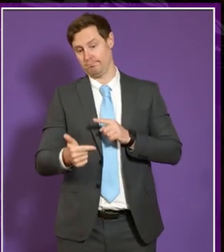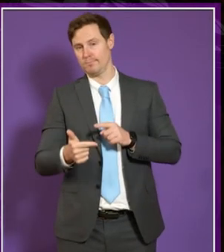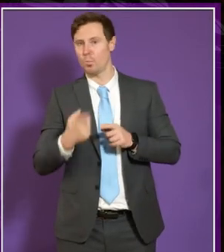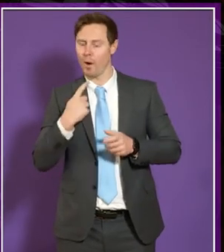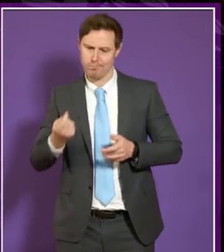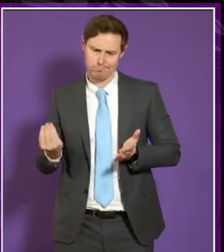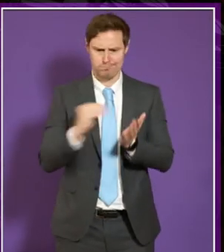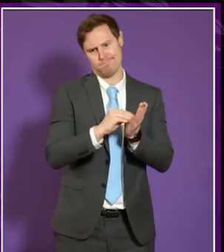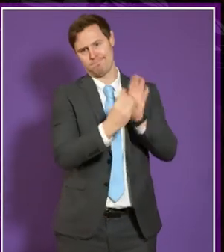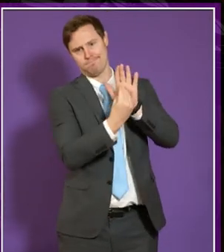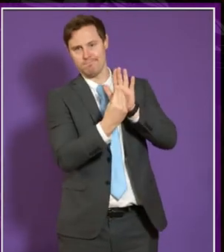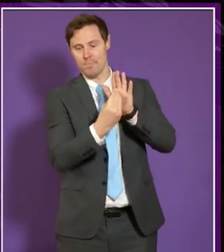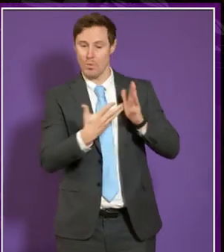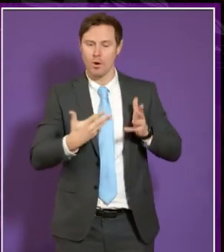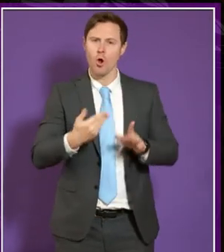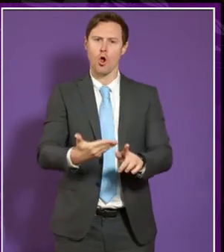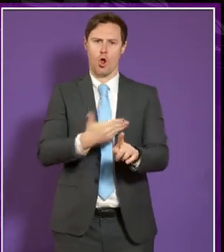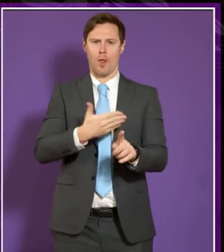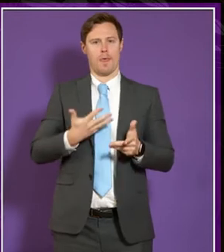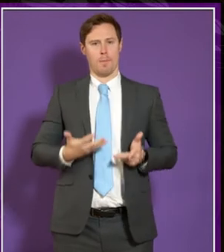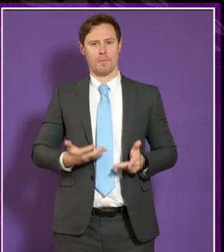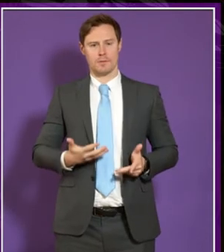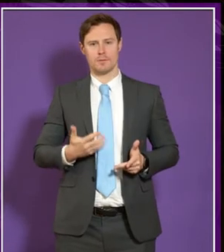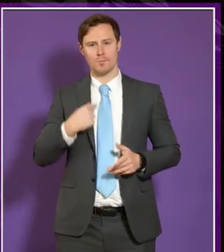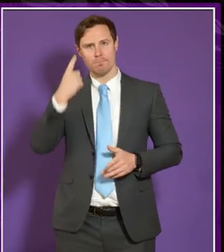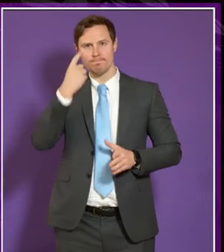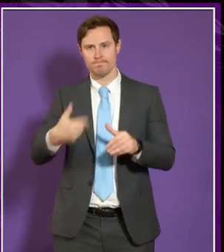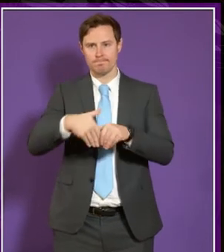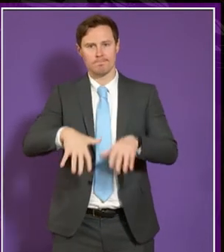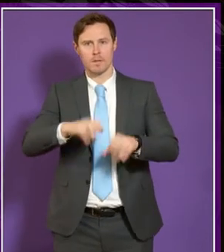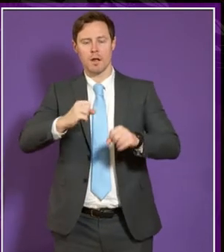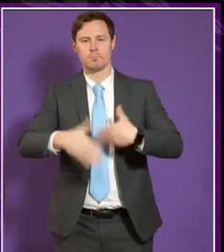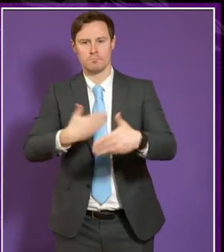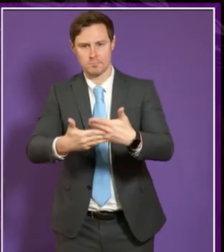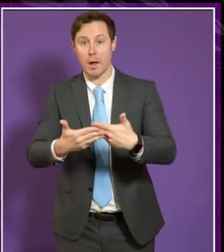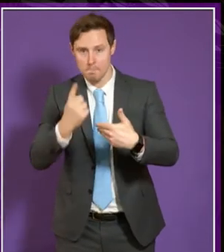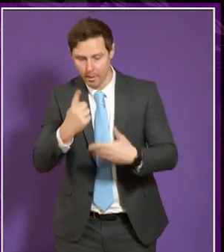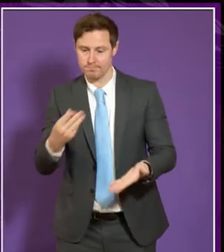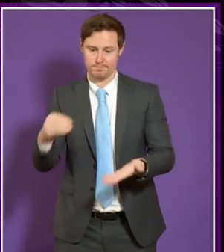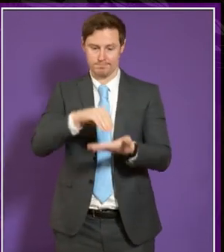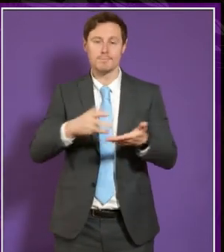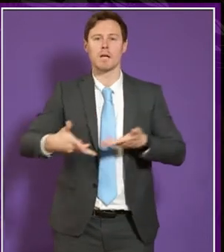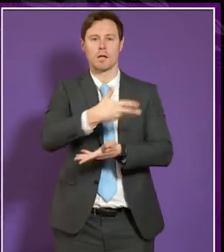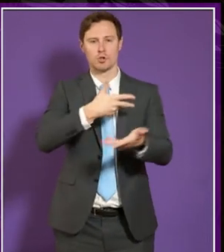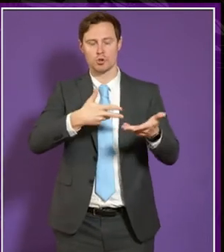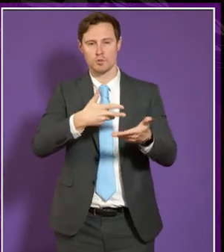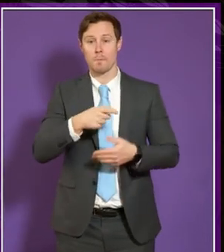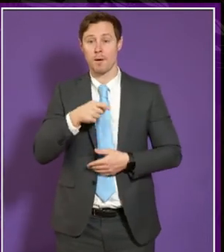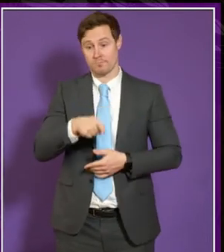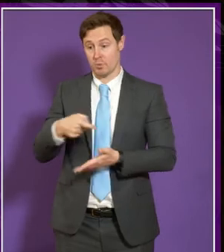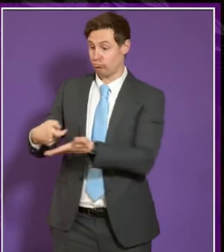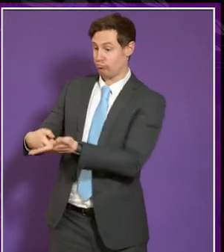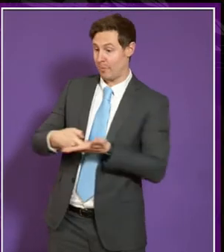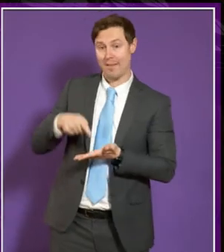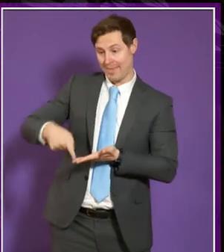so this is this kind of we're at the early stages in terms of implementation but the recommendations from this report